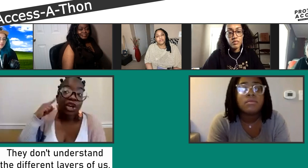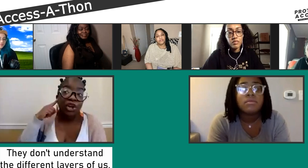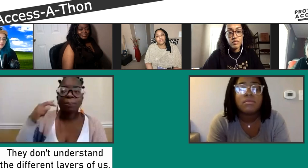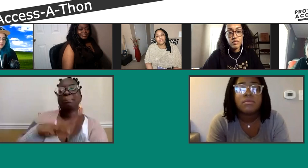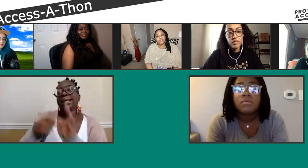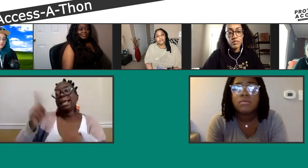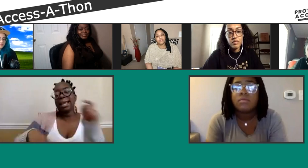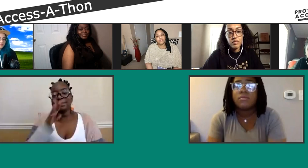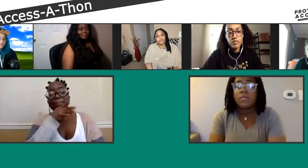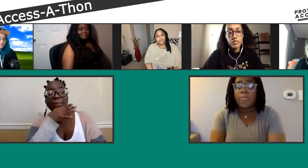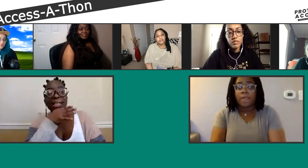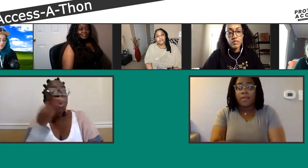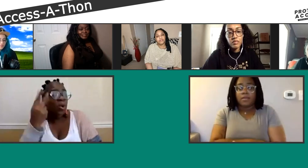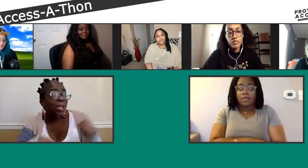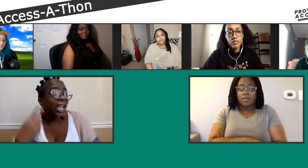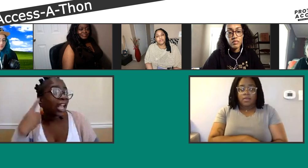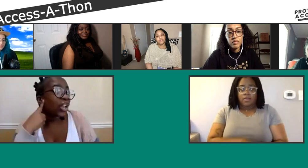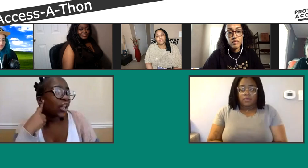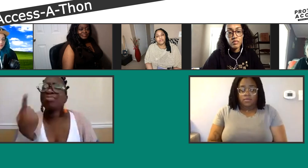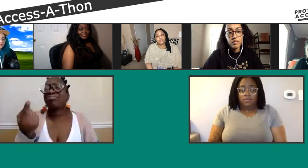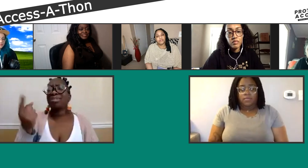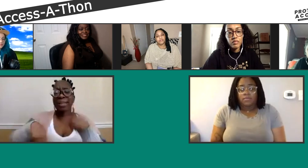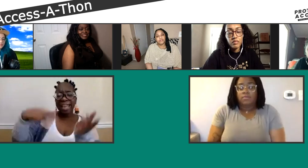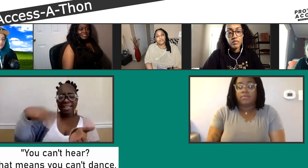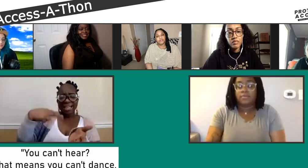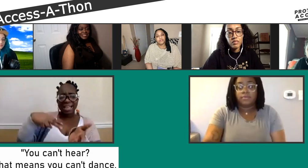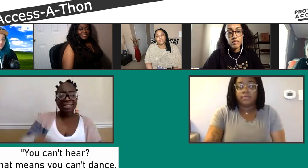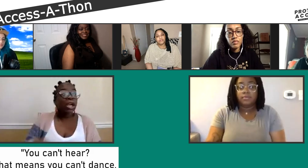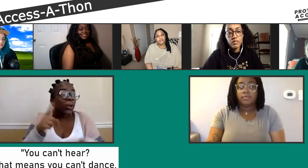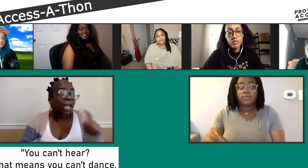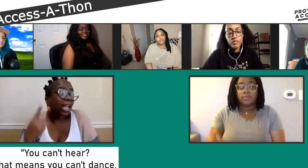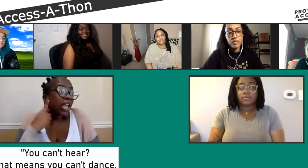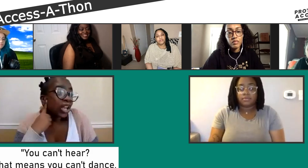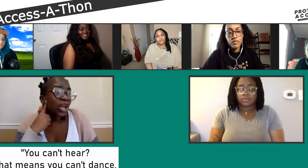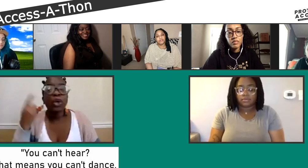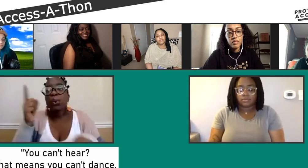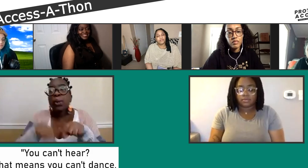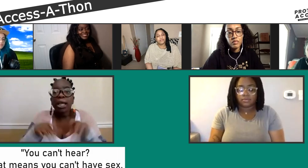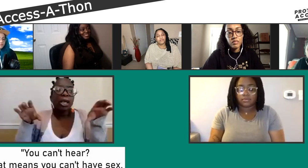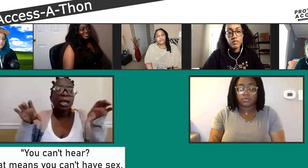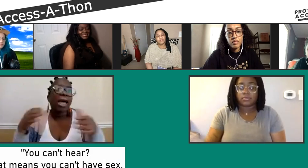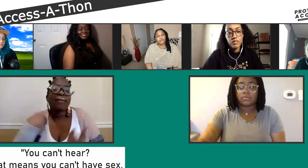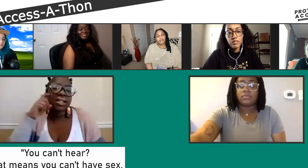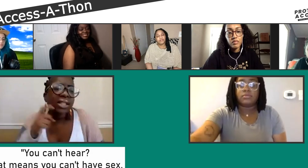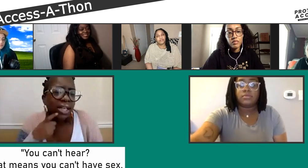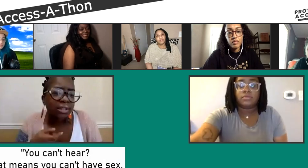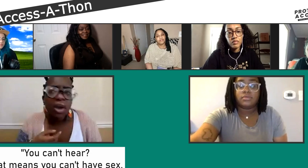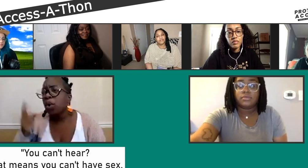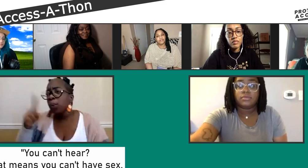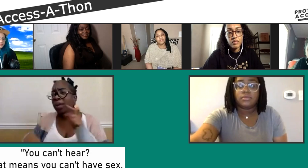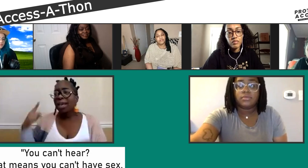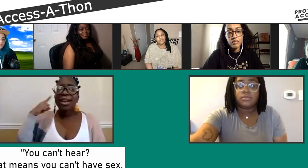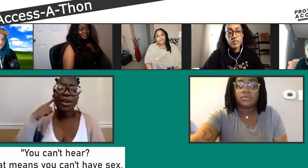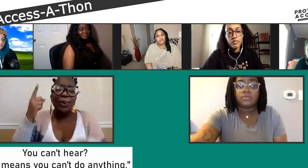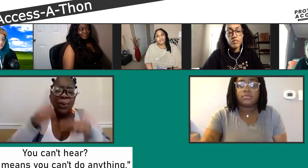was interesting. People were like, oh, you can't hear, but you can speak. And so they were thrown aback, taken aback